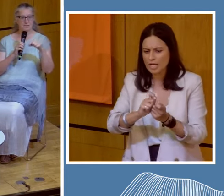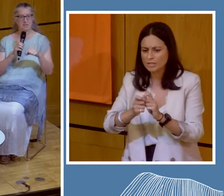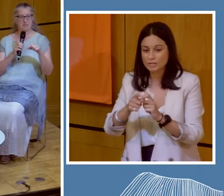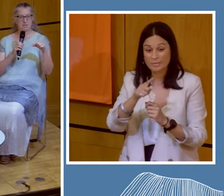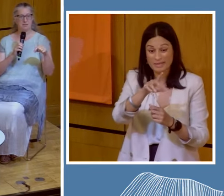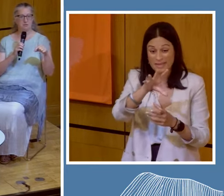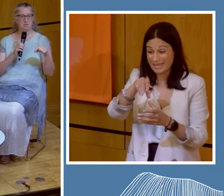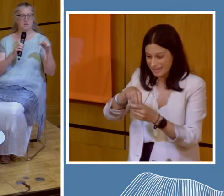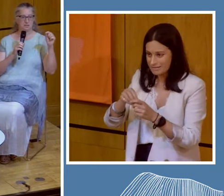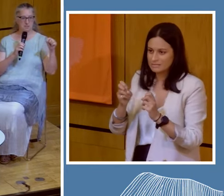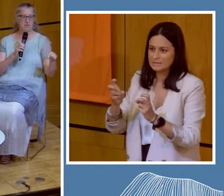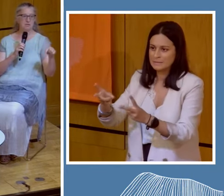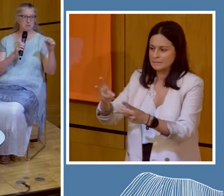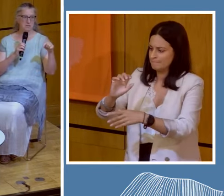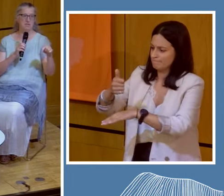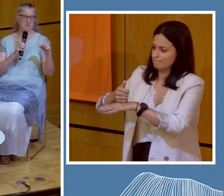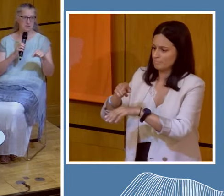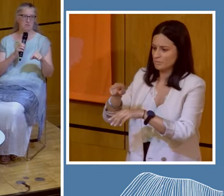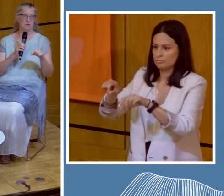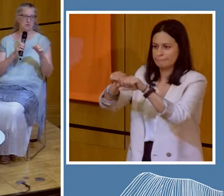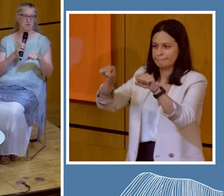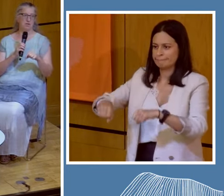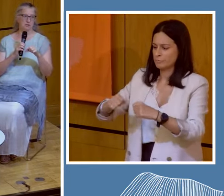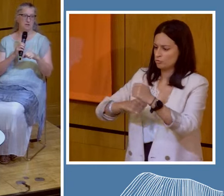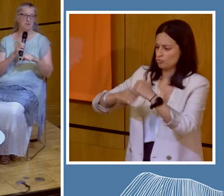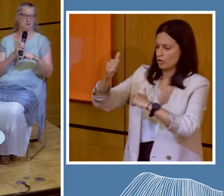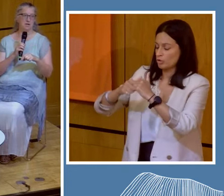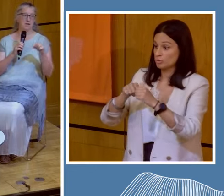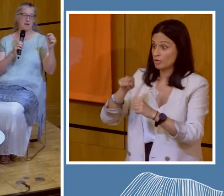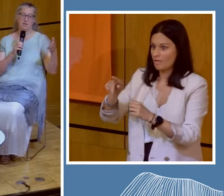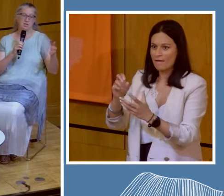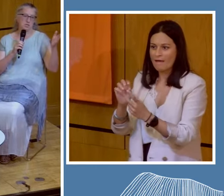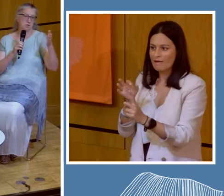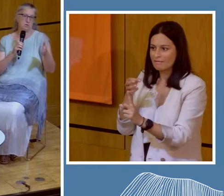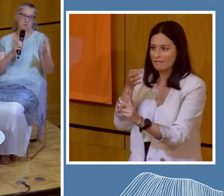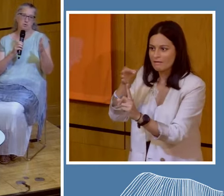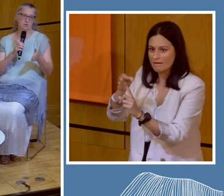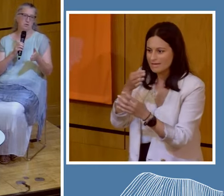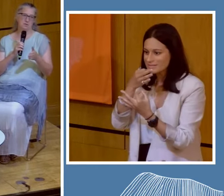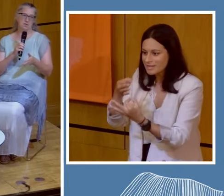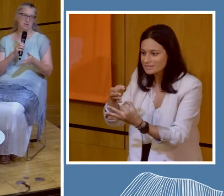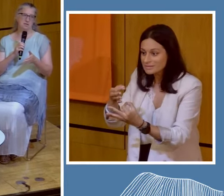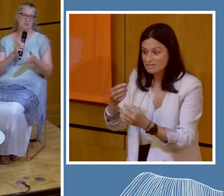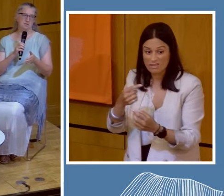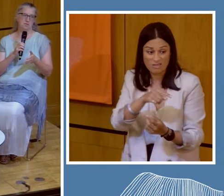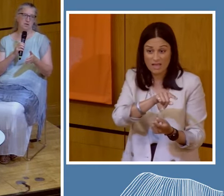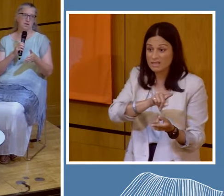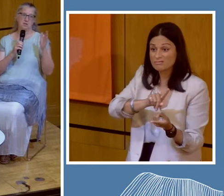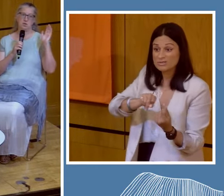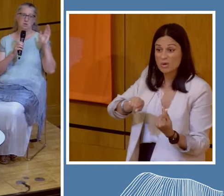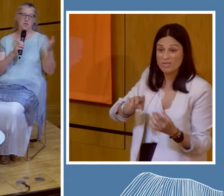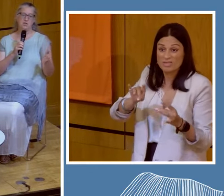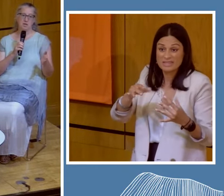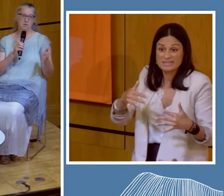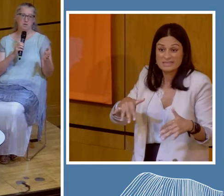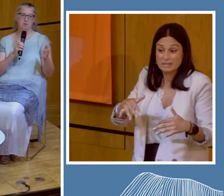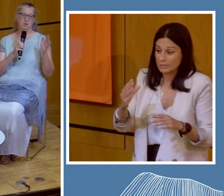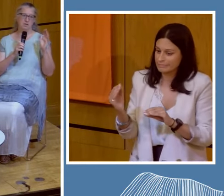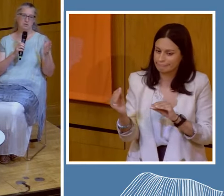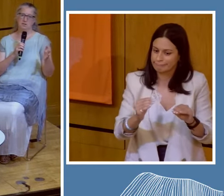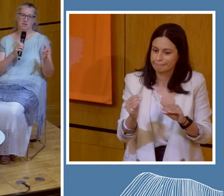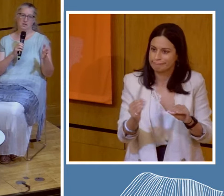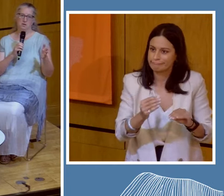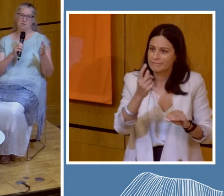people are in systems and systems incentivize certain things. And they just respond to those incentives. So you can educate